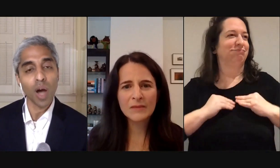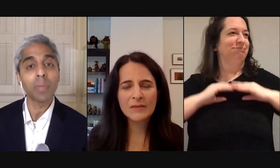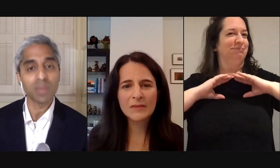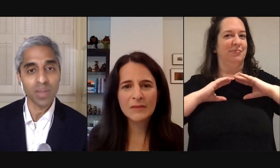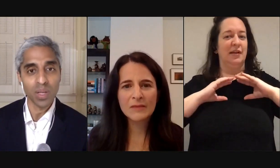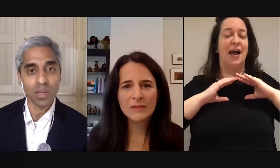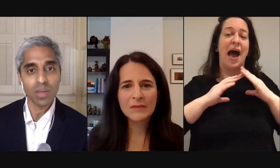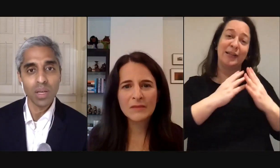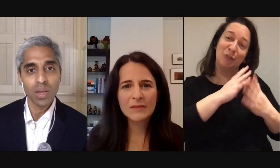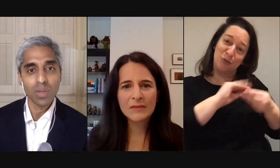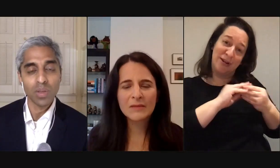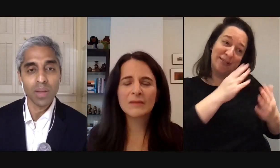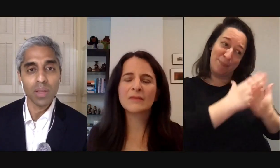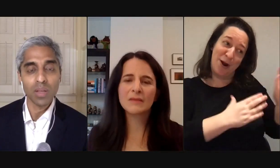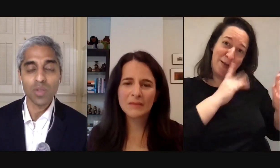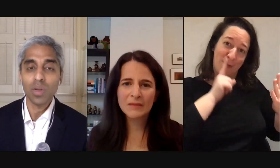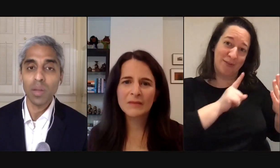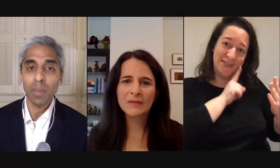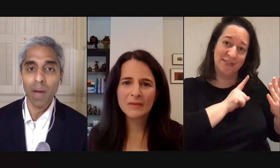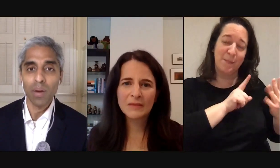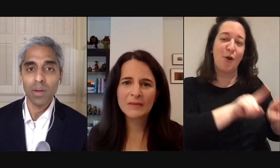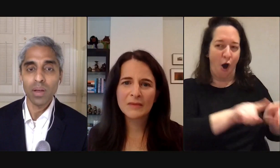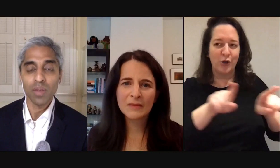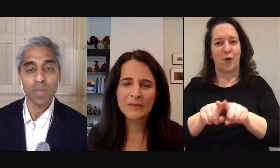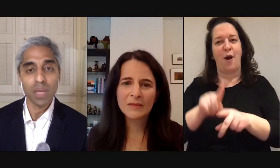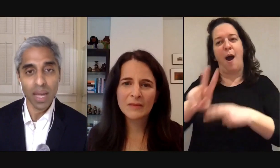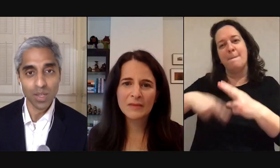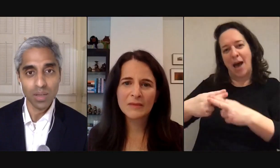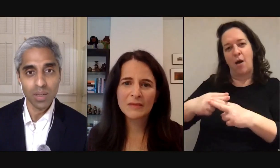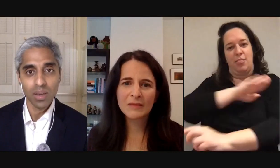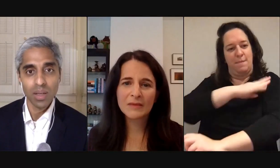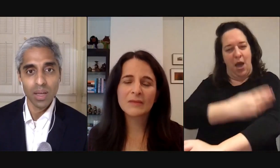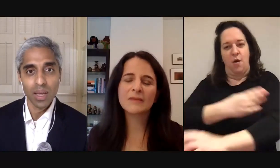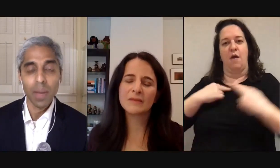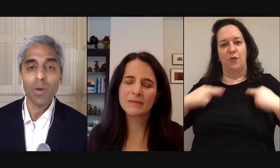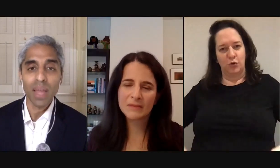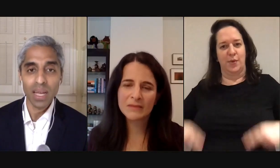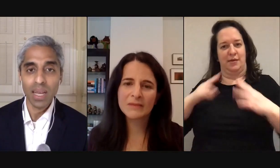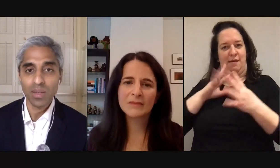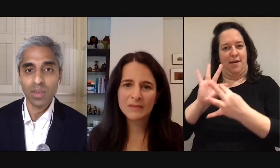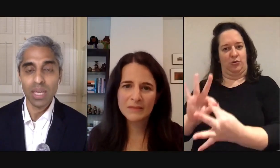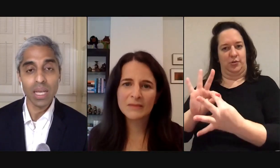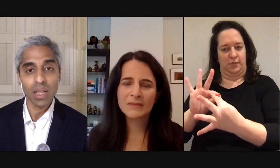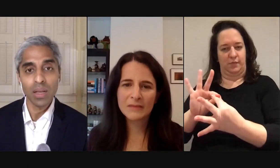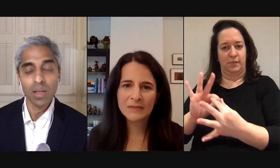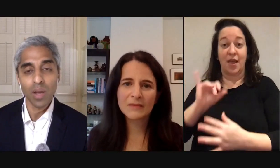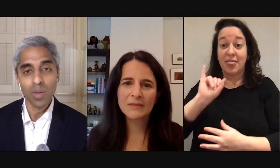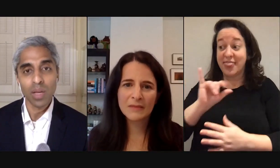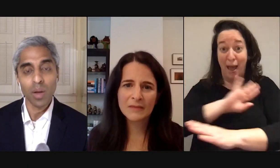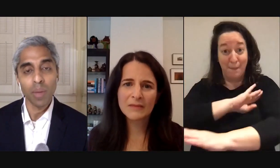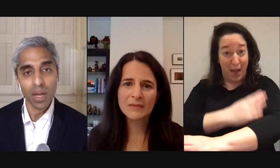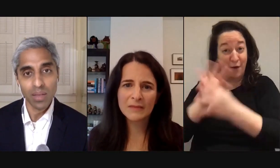also about the opposite of loneliness which is about the extraordinary power of human connection and the power of that connection to heal